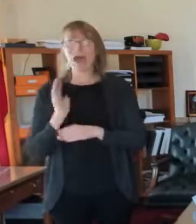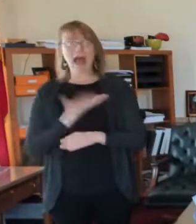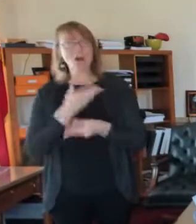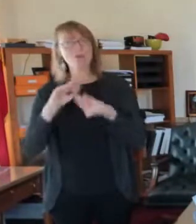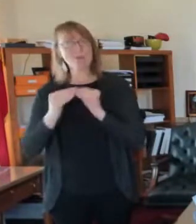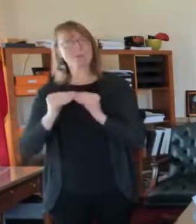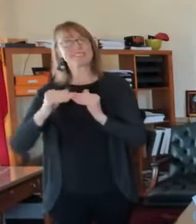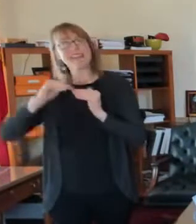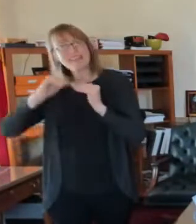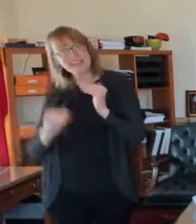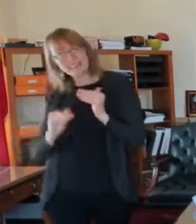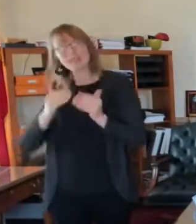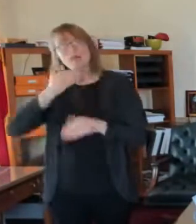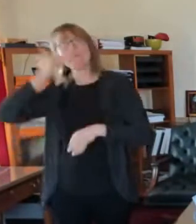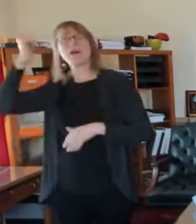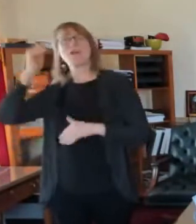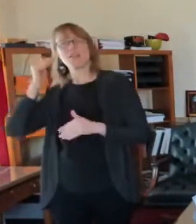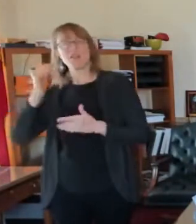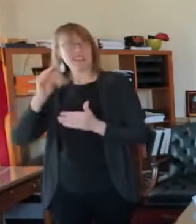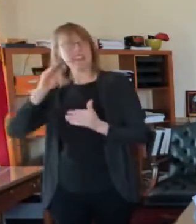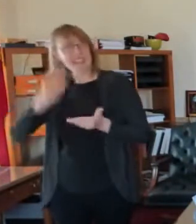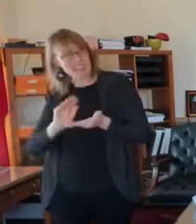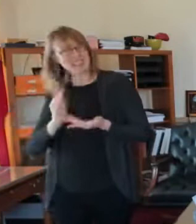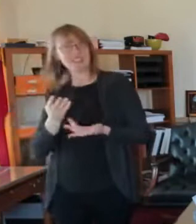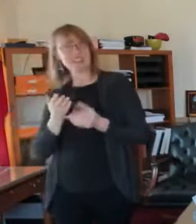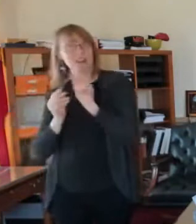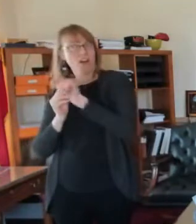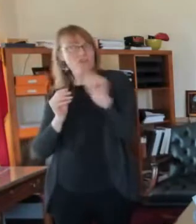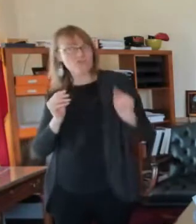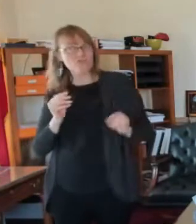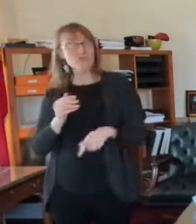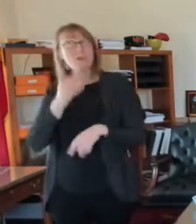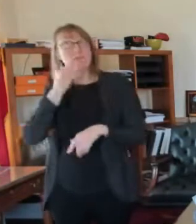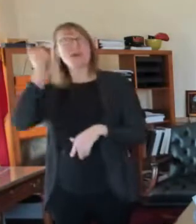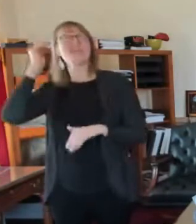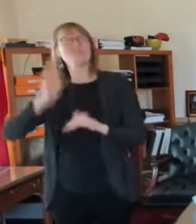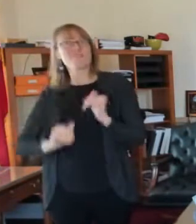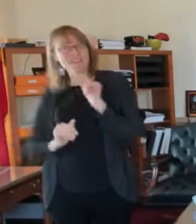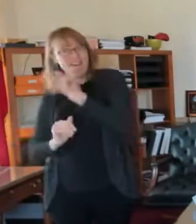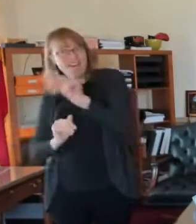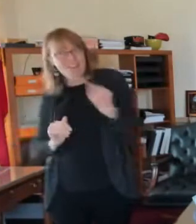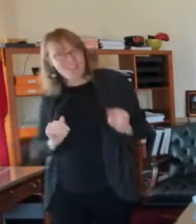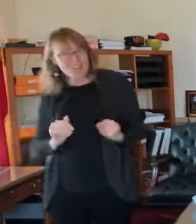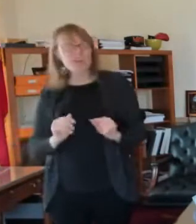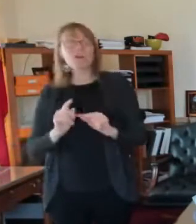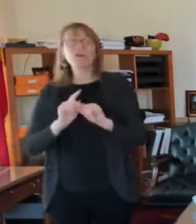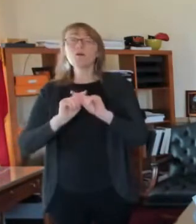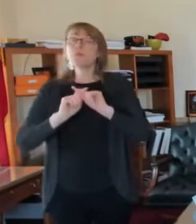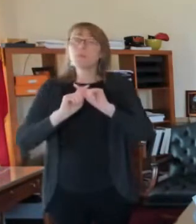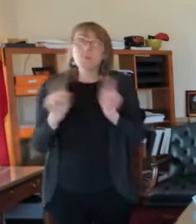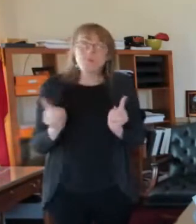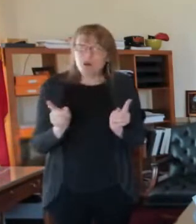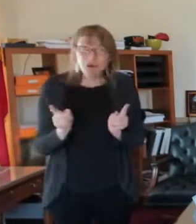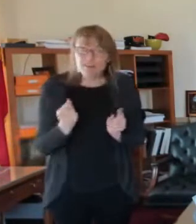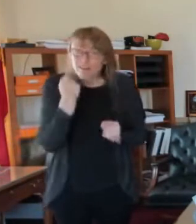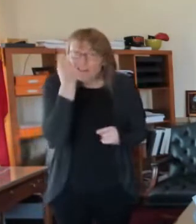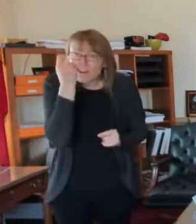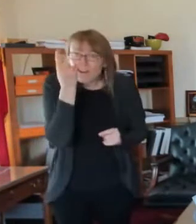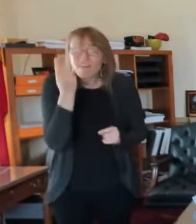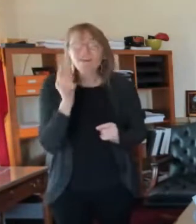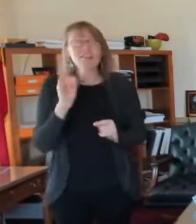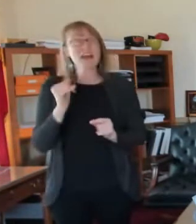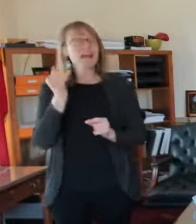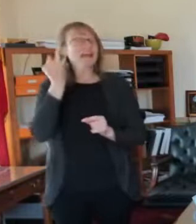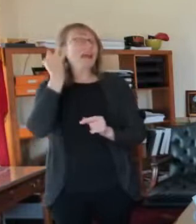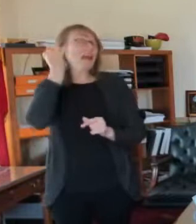because that imaginary line out there a little bit west of Skinker, uh, is just that it's an imaginary line. And so